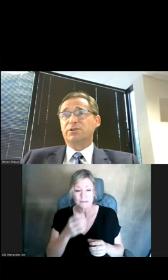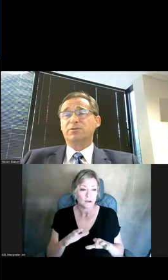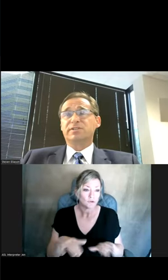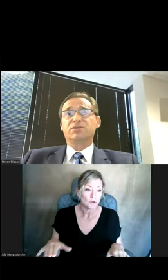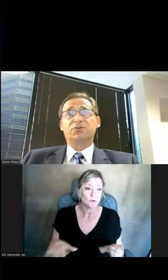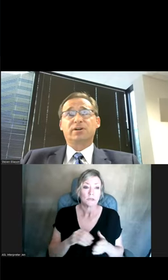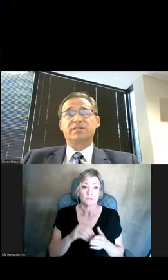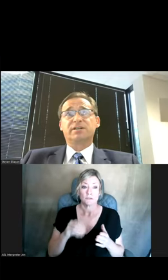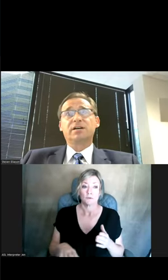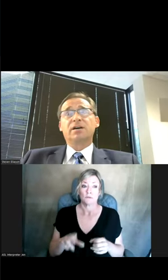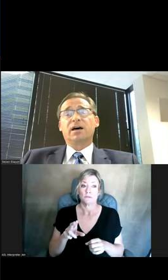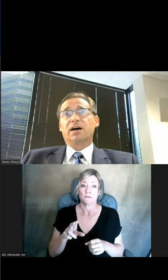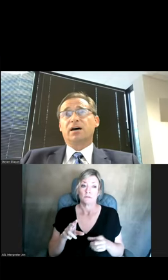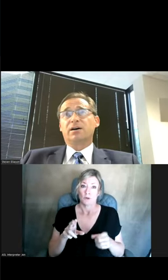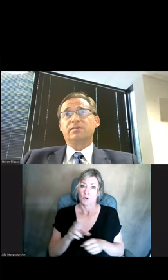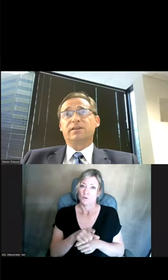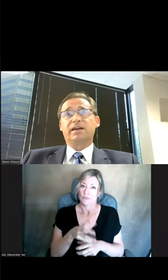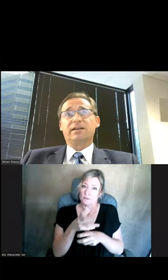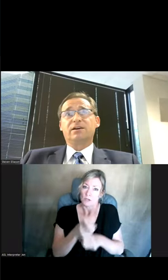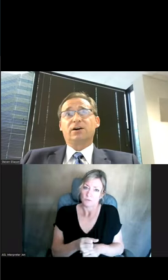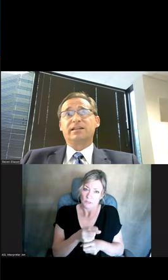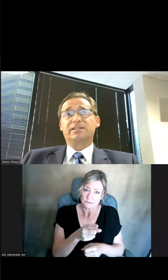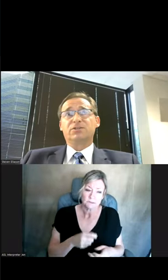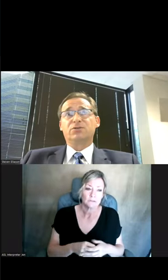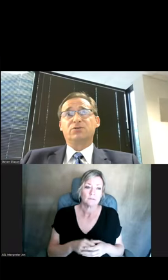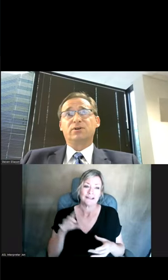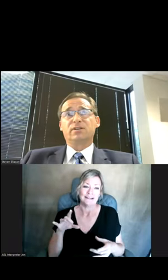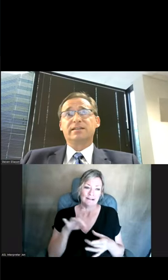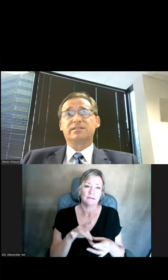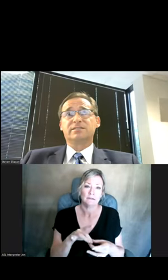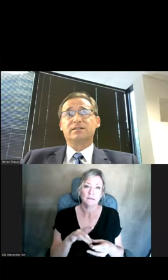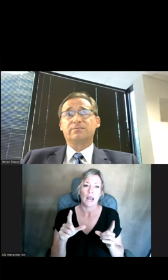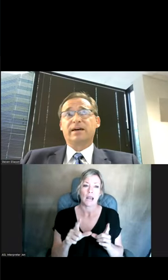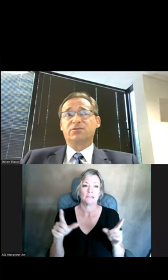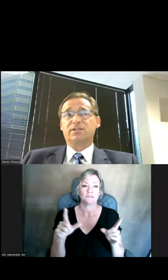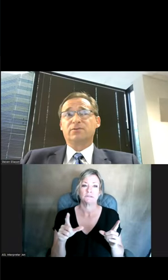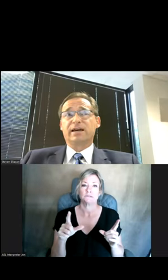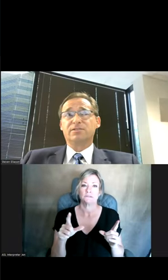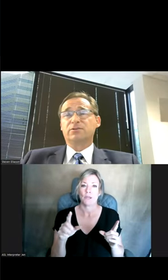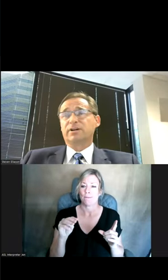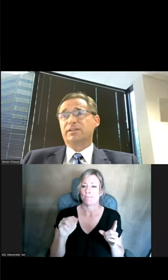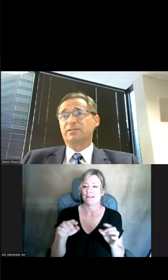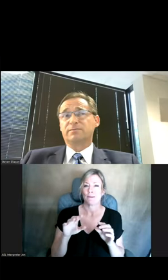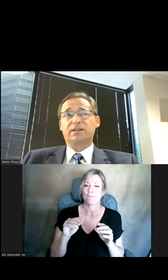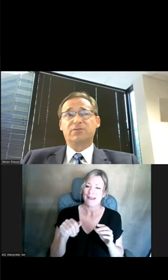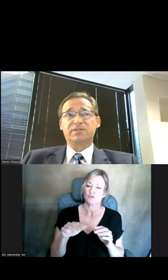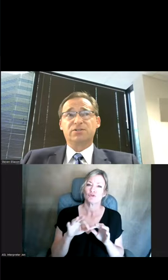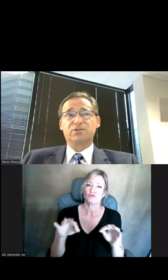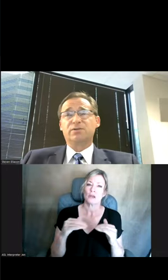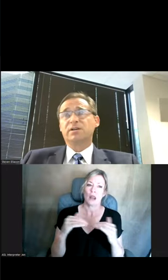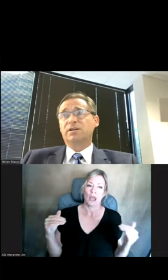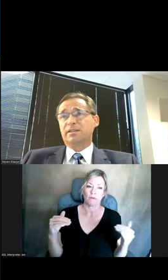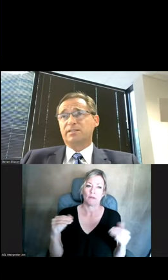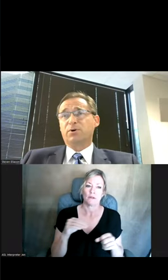students that are using this to trust it, they are connected to a licensed master's level counselor at the Huntsman Mental Health